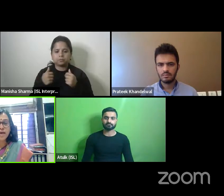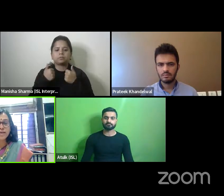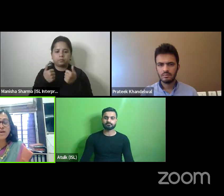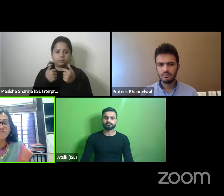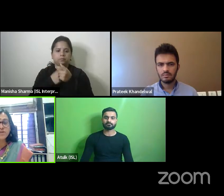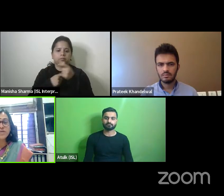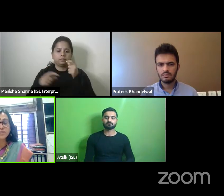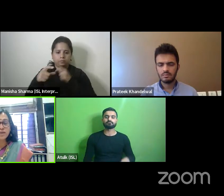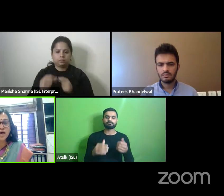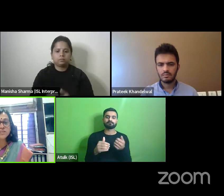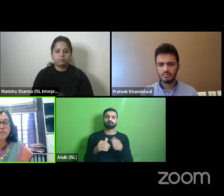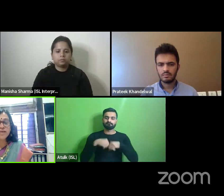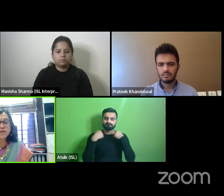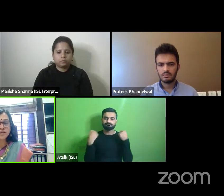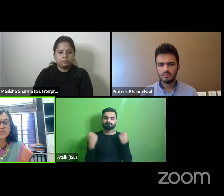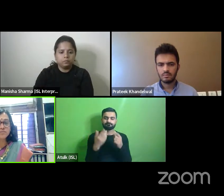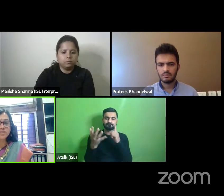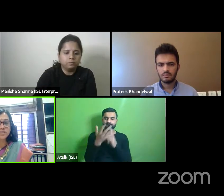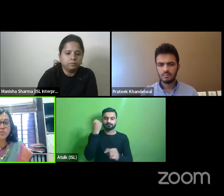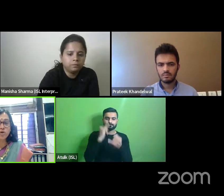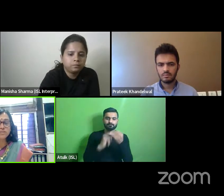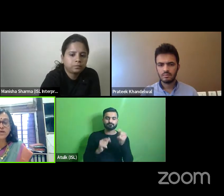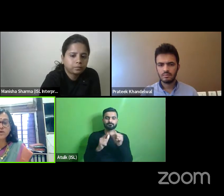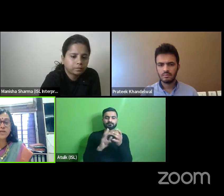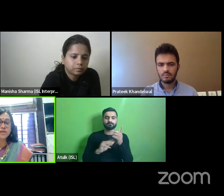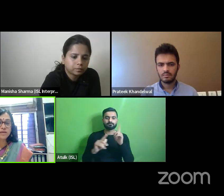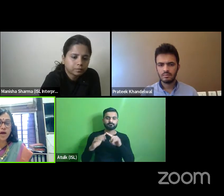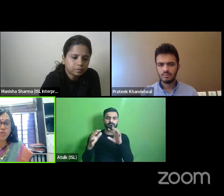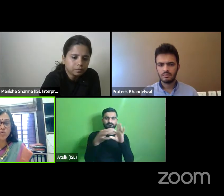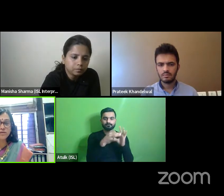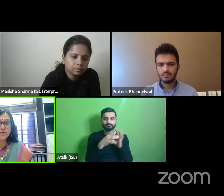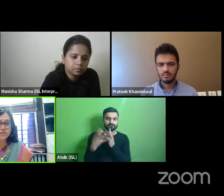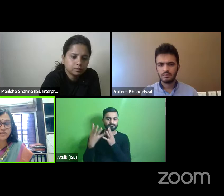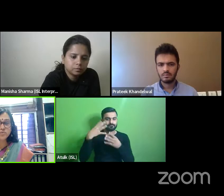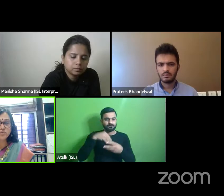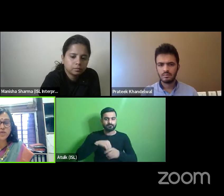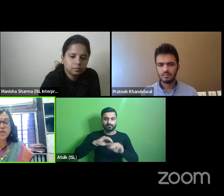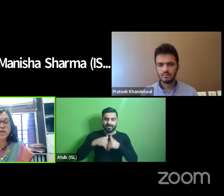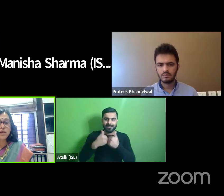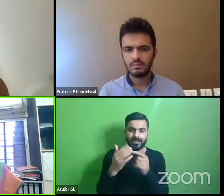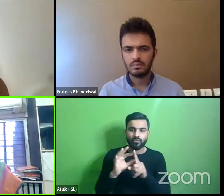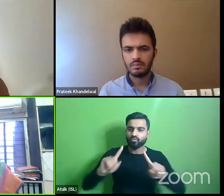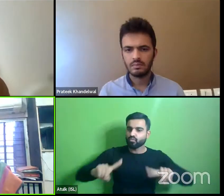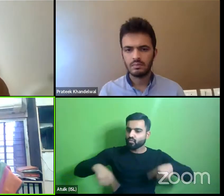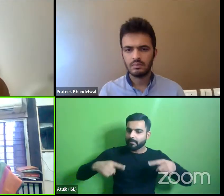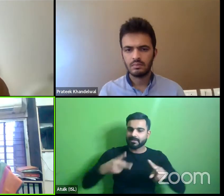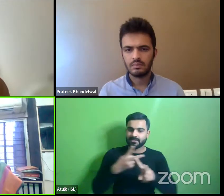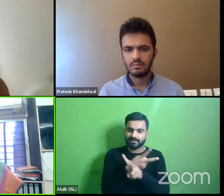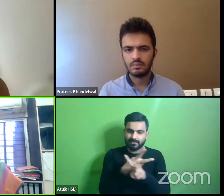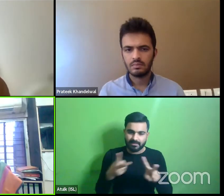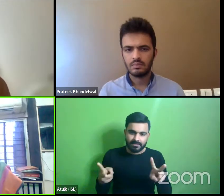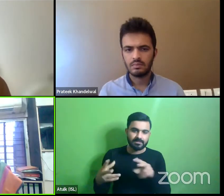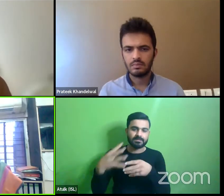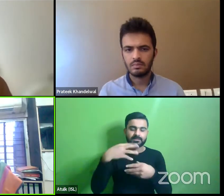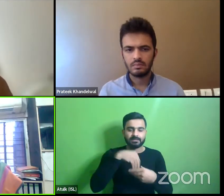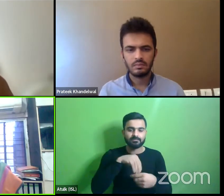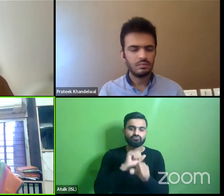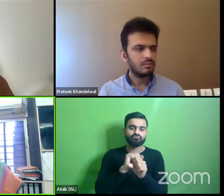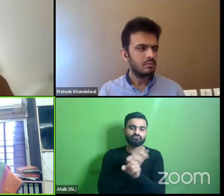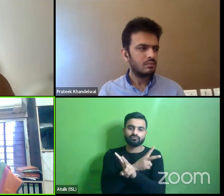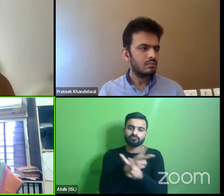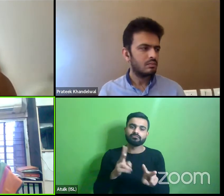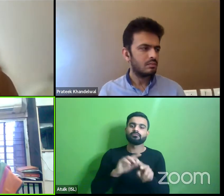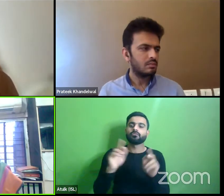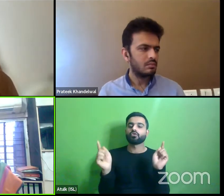and every last mile connectivity was including how one reaches to the uh fest site to you know all